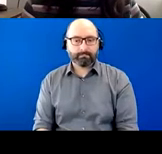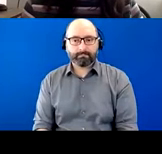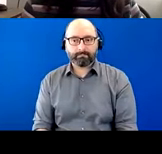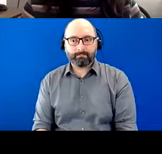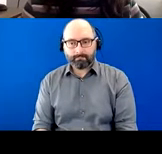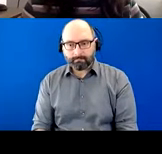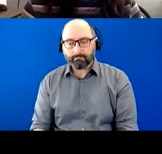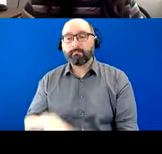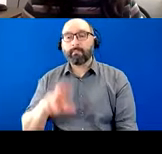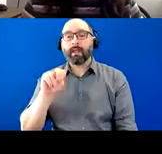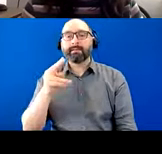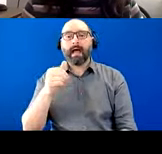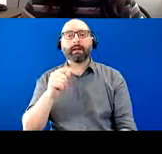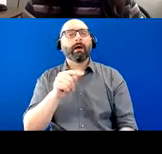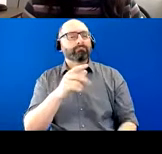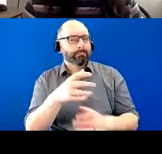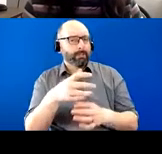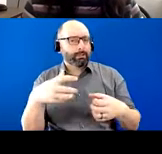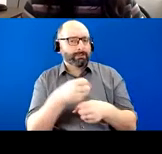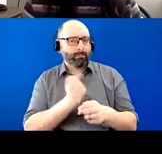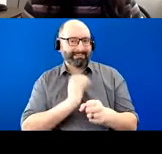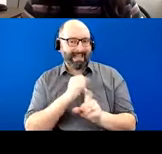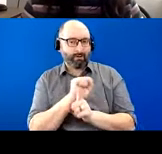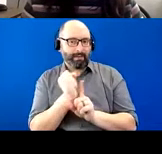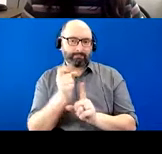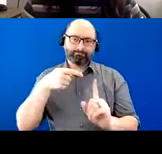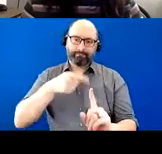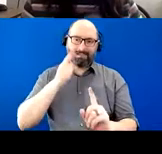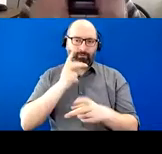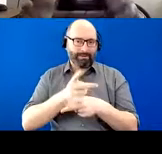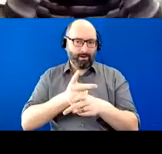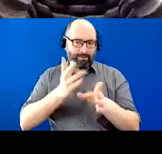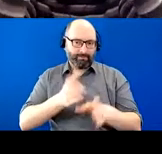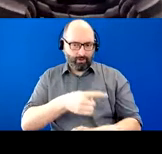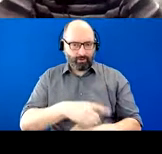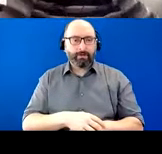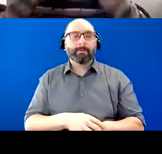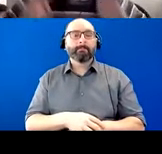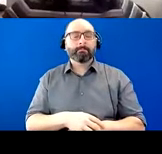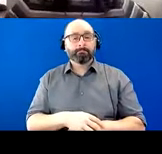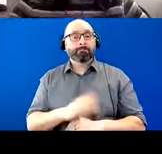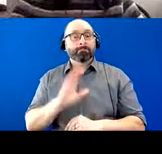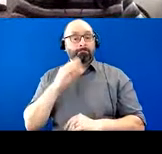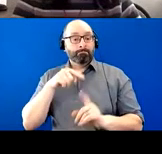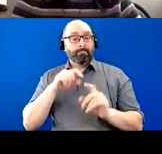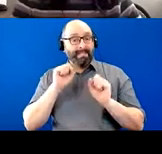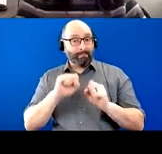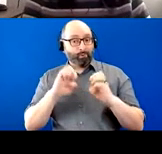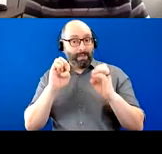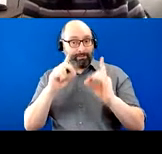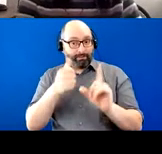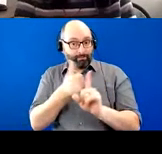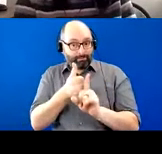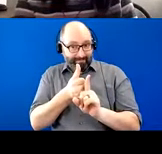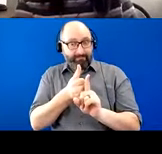So just to kind of summarize our case, especially for our caregiver, you know, it sounds that she was able to educate herself, um,